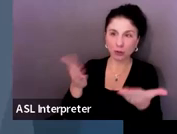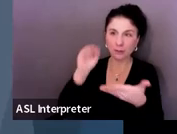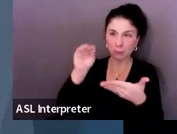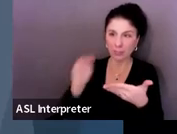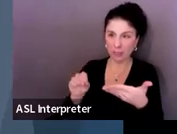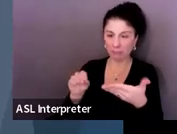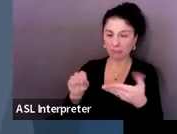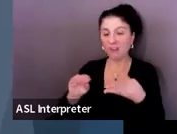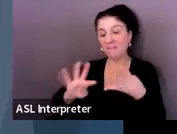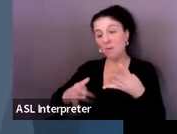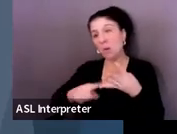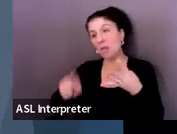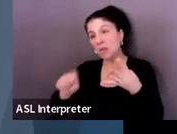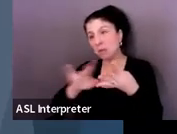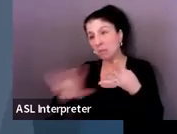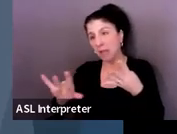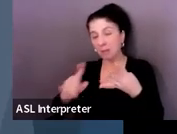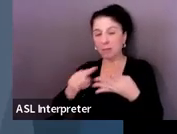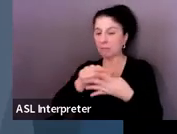in that section.